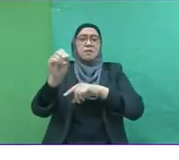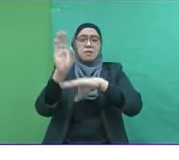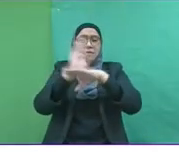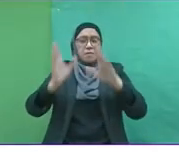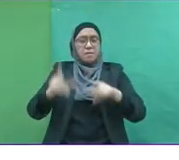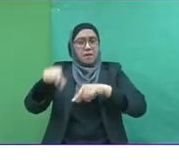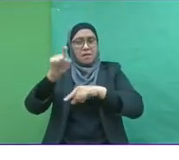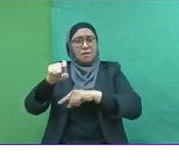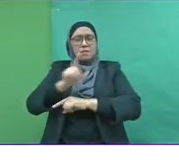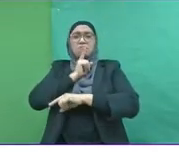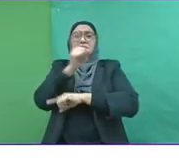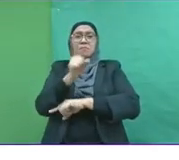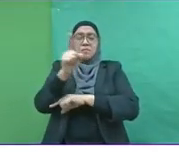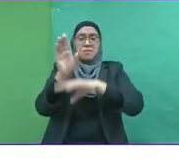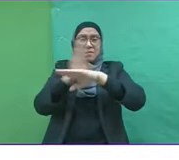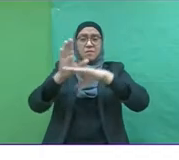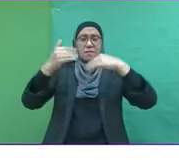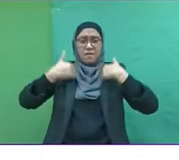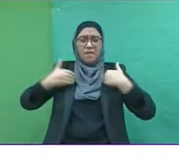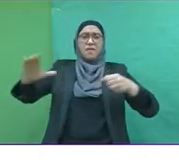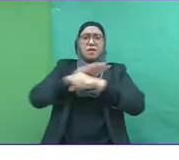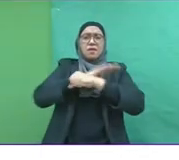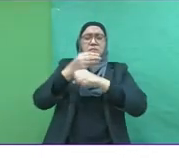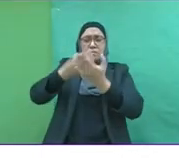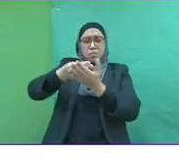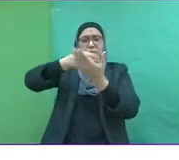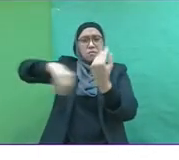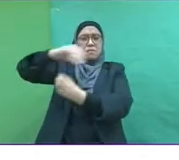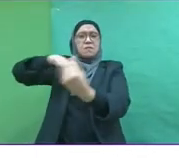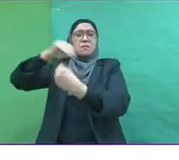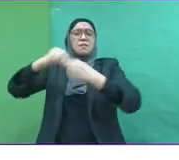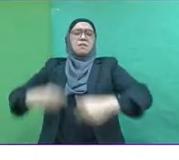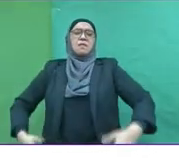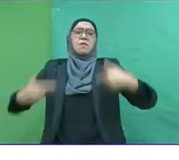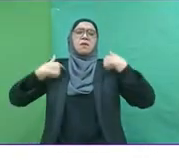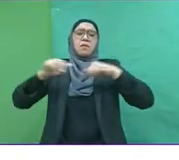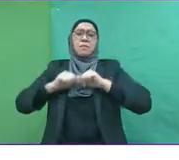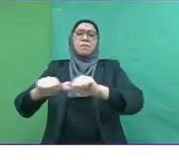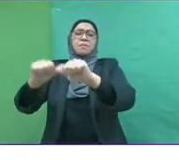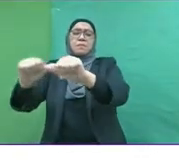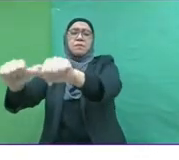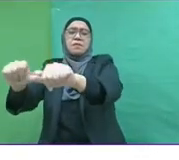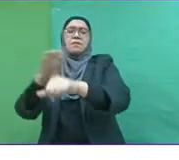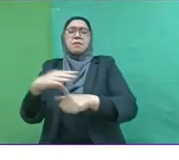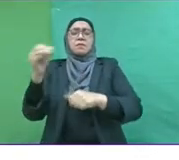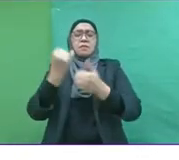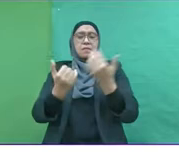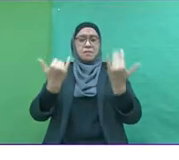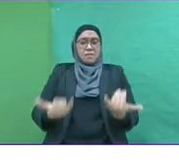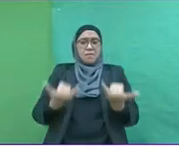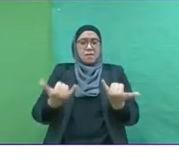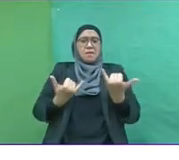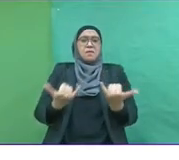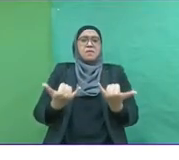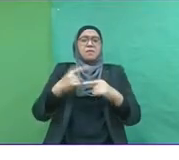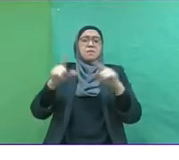businesses have sufficient cash flow to survive. Increasingly, in today's world, we see that entrepreneurs